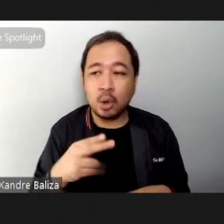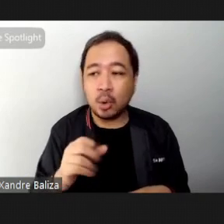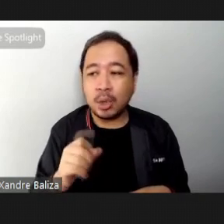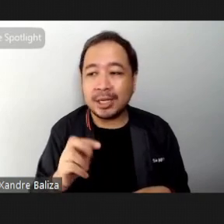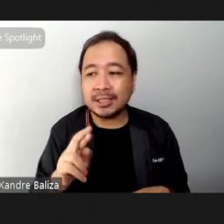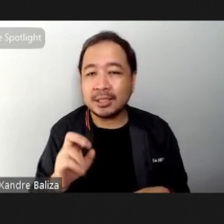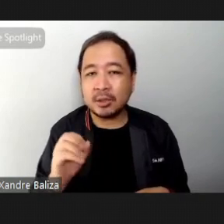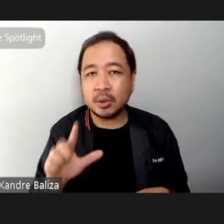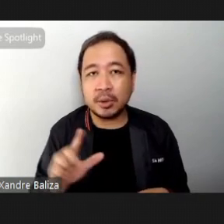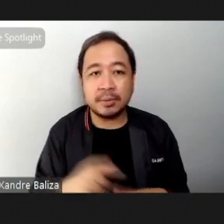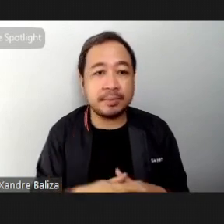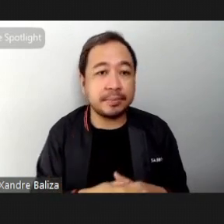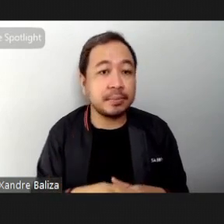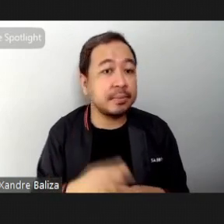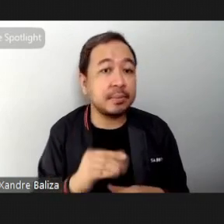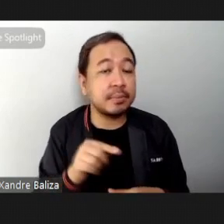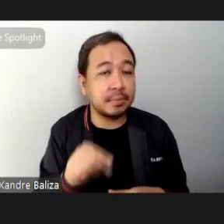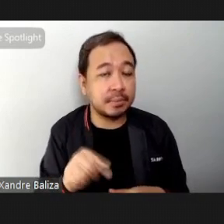again the versatility